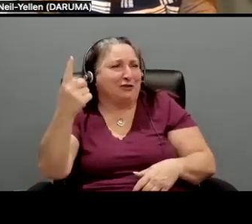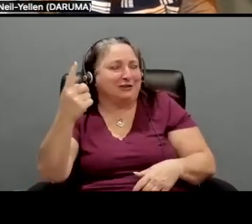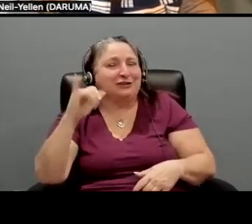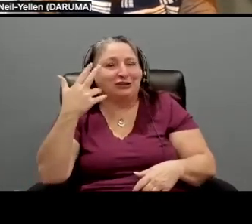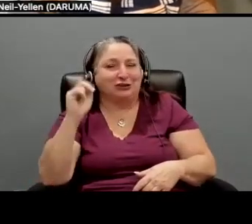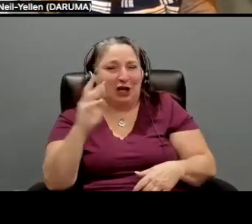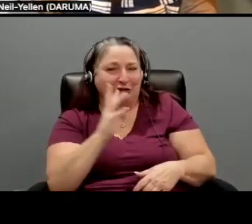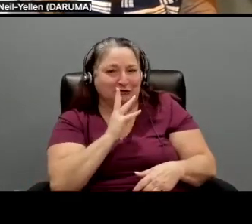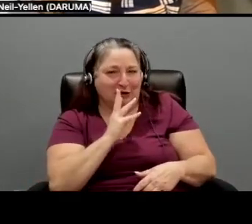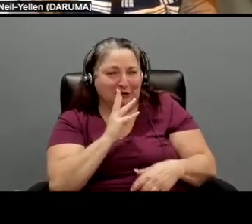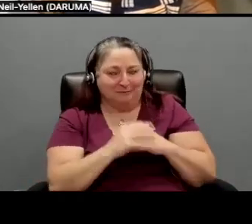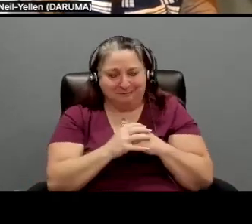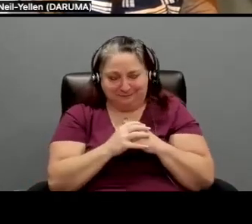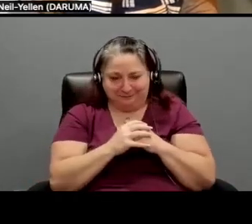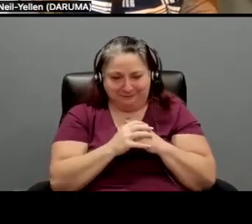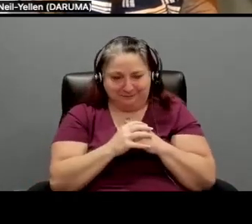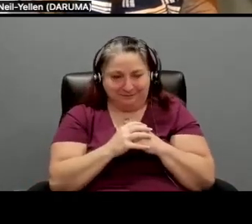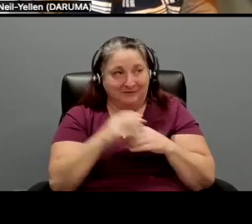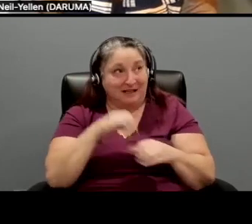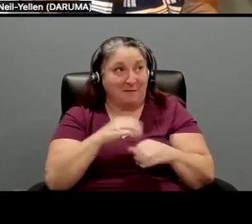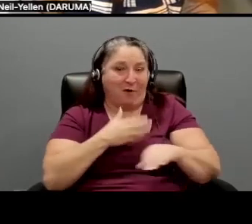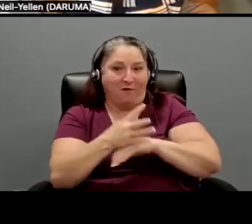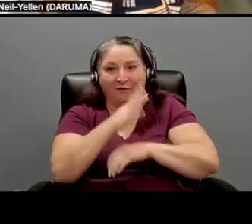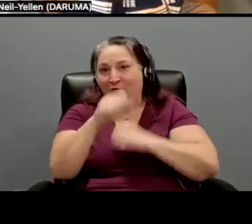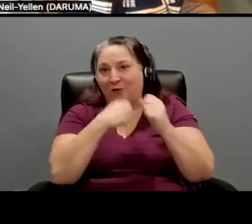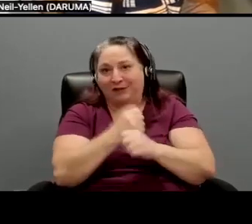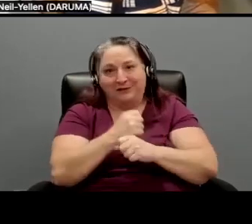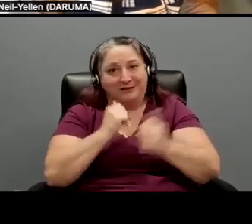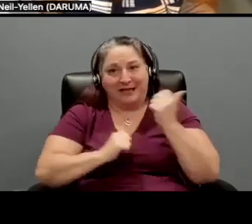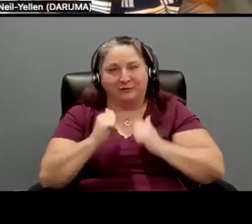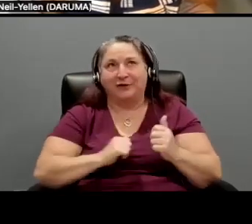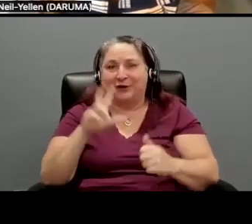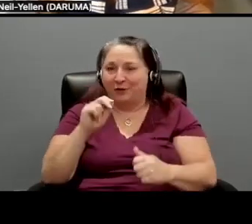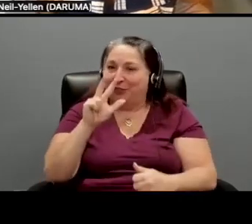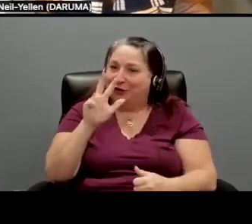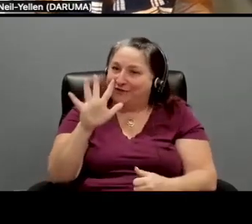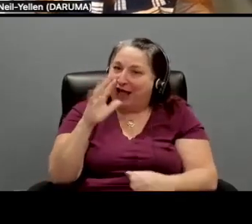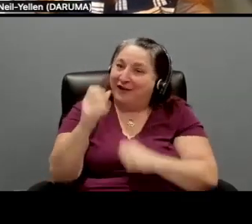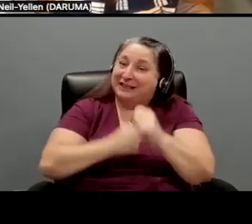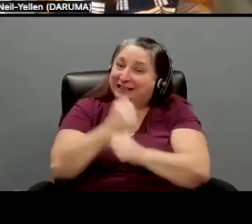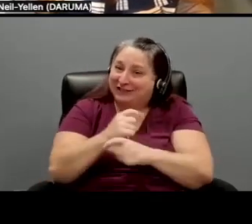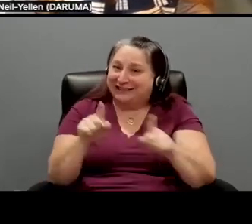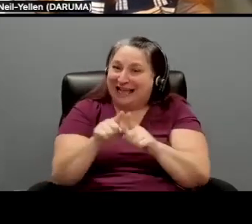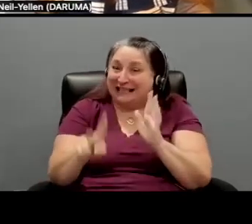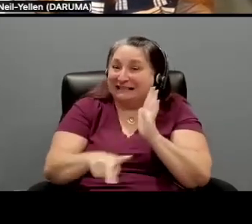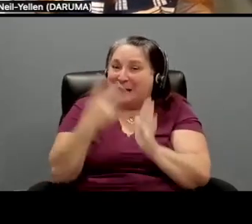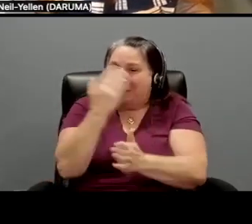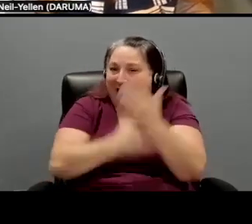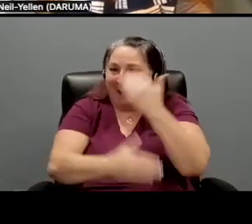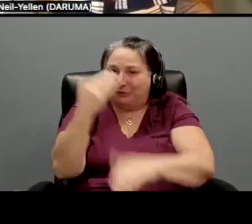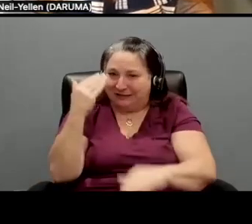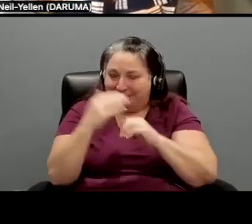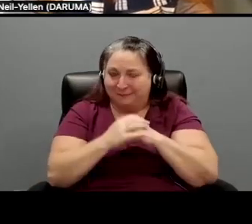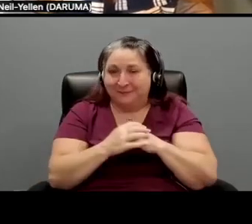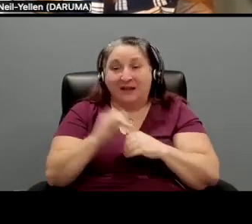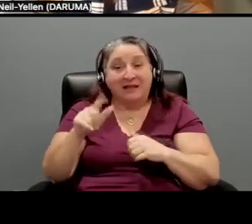Well, it, in my 40 plus years of acting or 35 as a double amputee, it was the